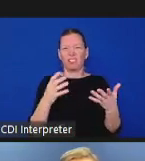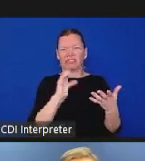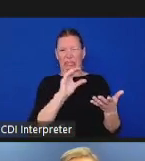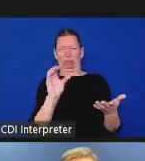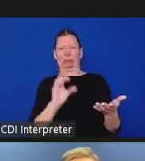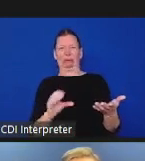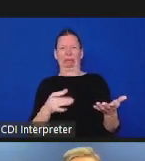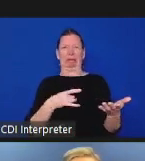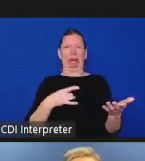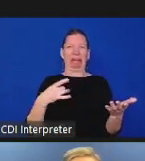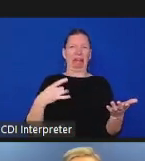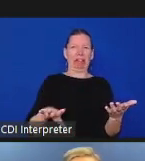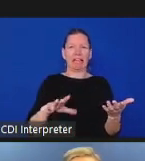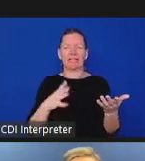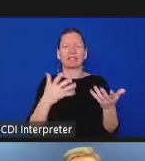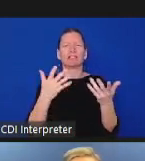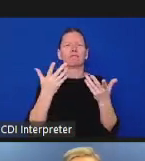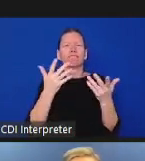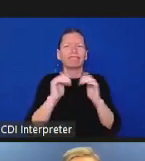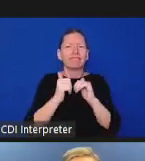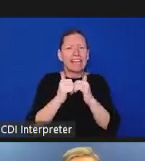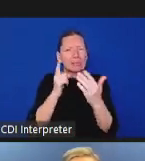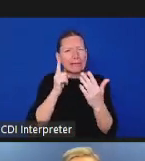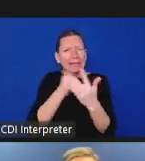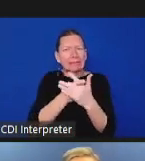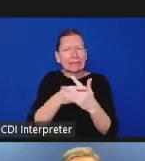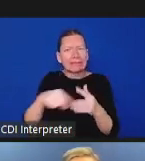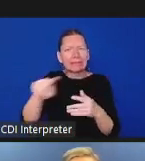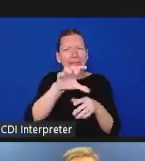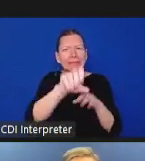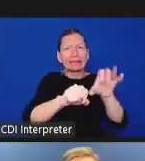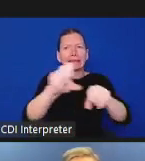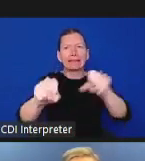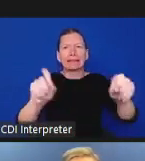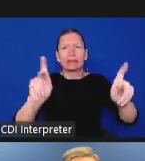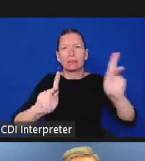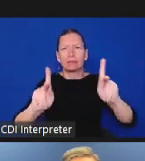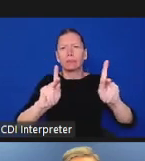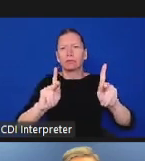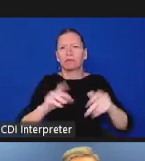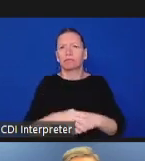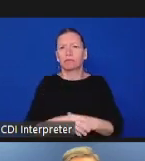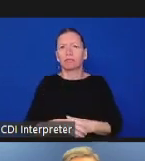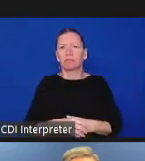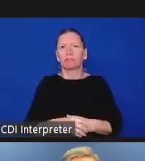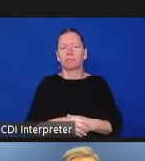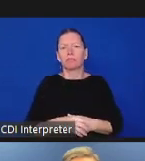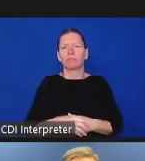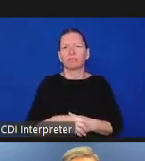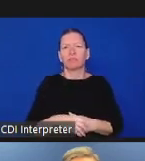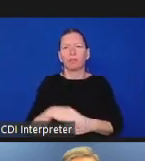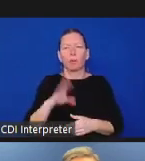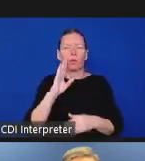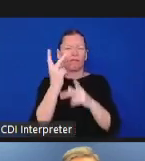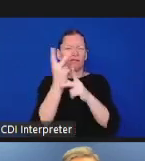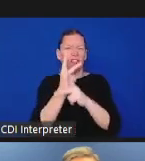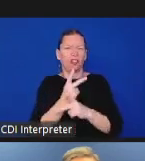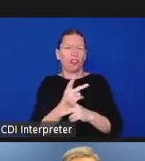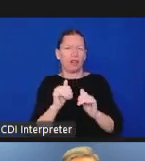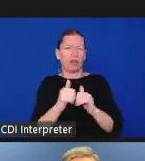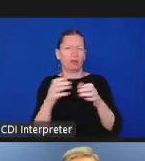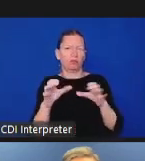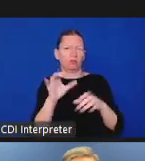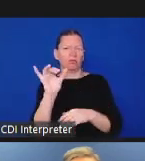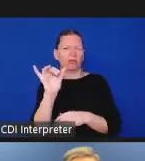will help us hone in on the best ways to do focus groups do outreach and hear from all stakeholders